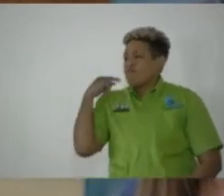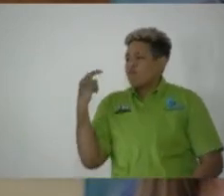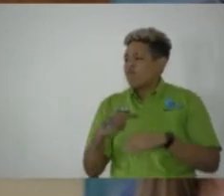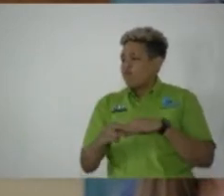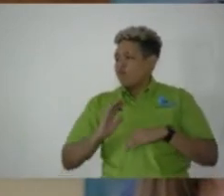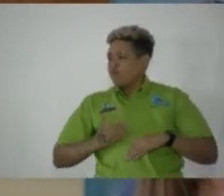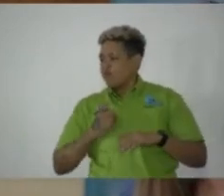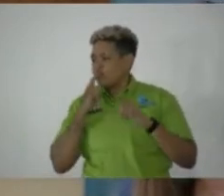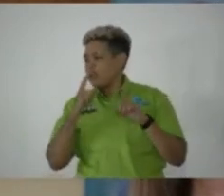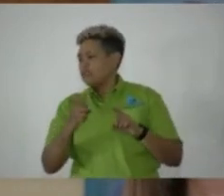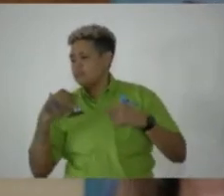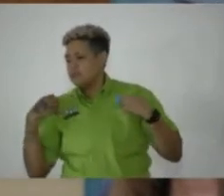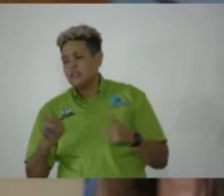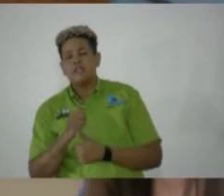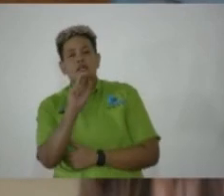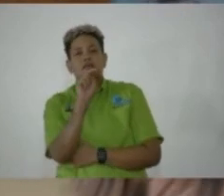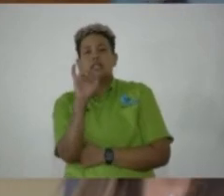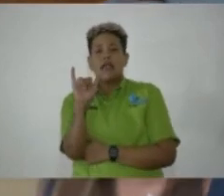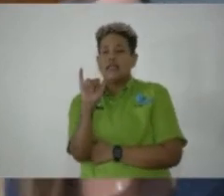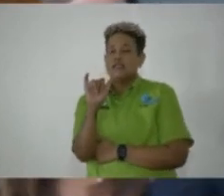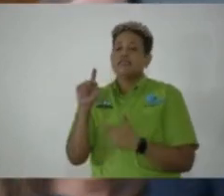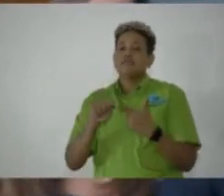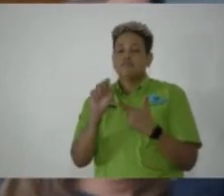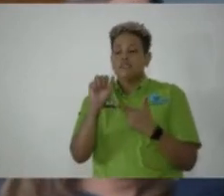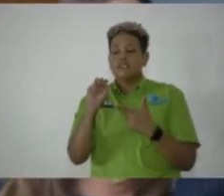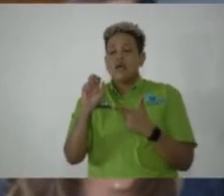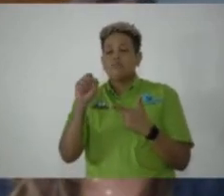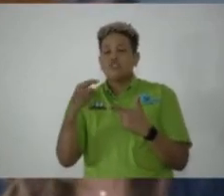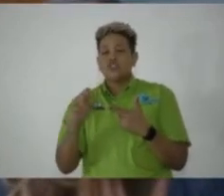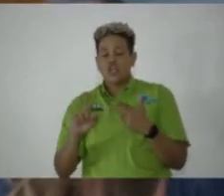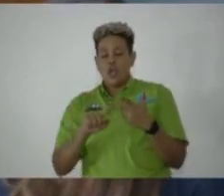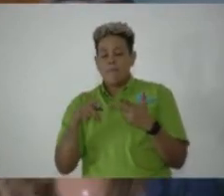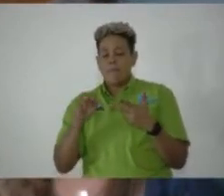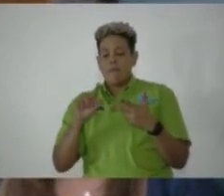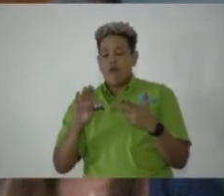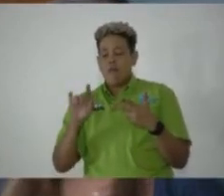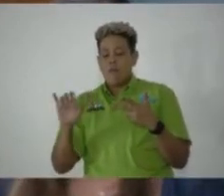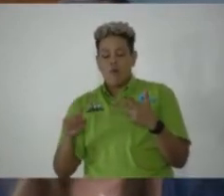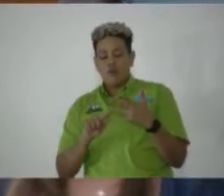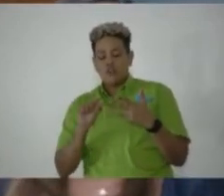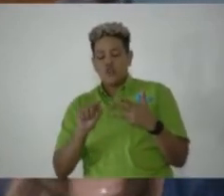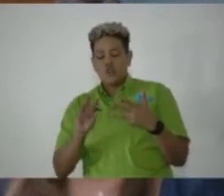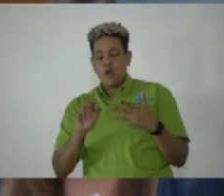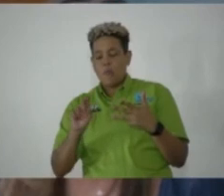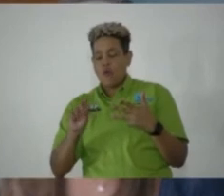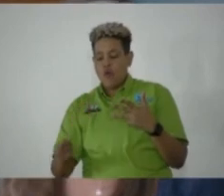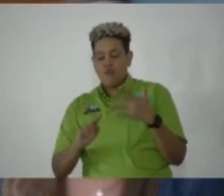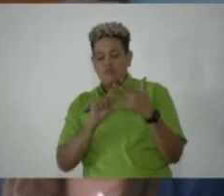acclaimed national heroes, Nanny of the Maroons, Samuel Sharp, Paul Bogle, George William Gordon,